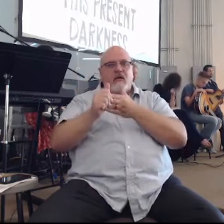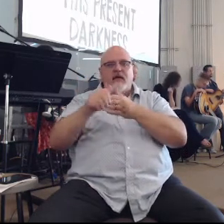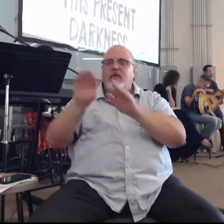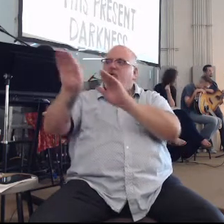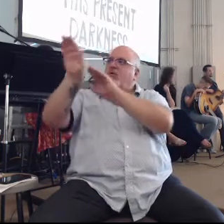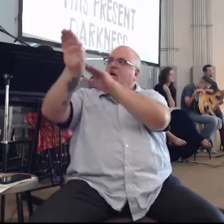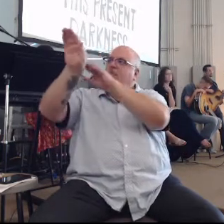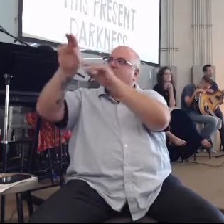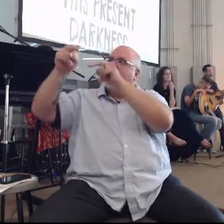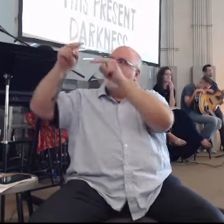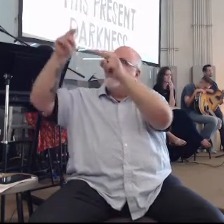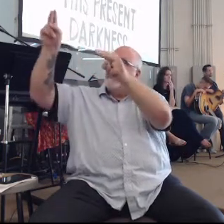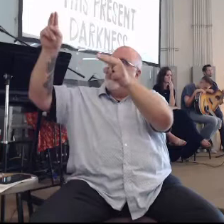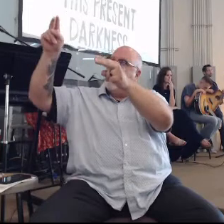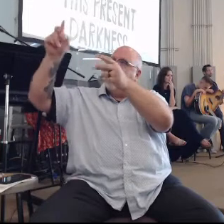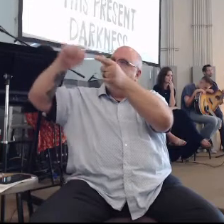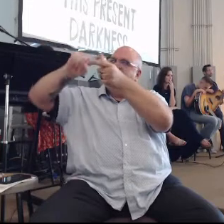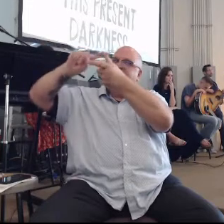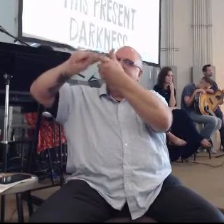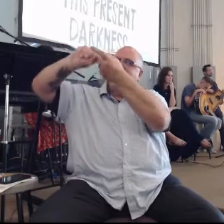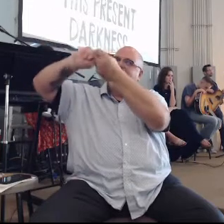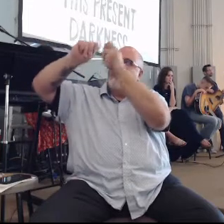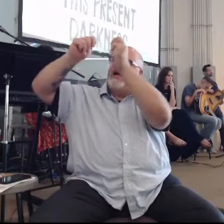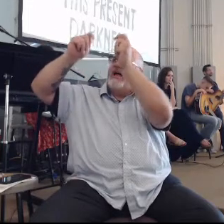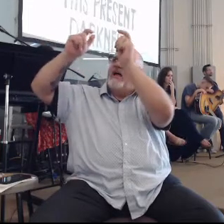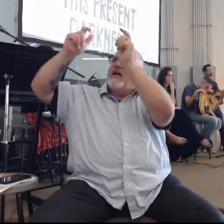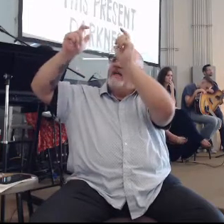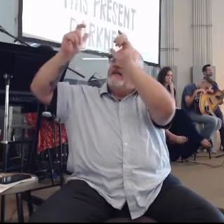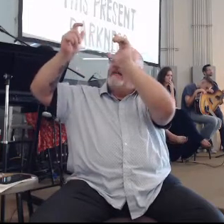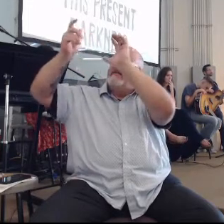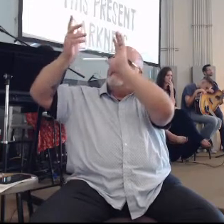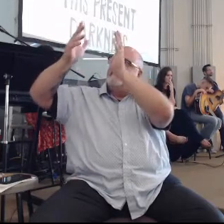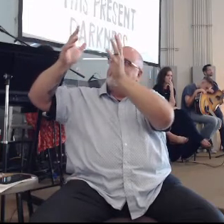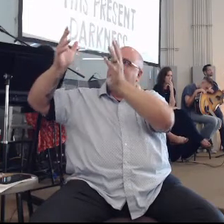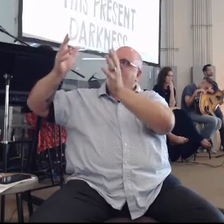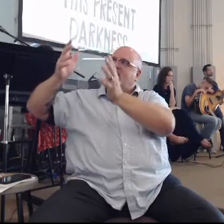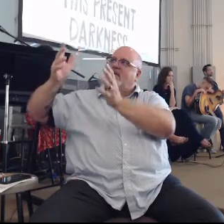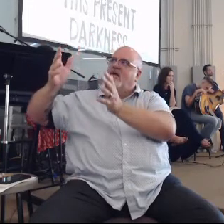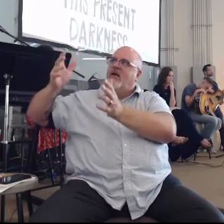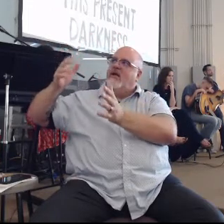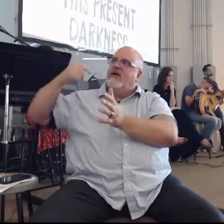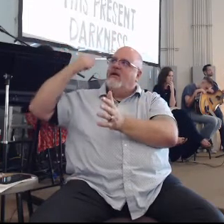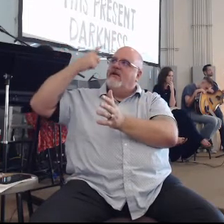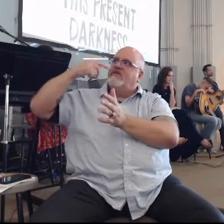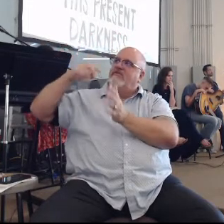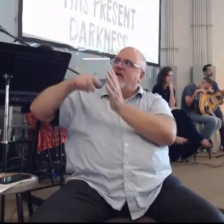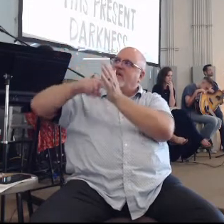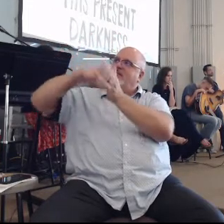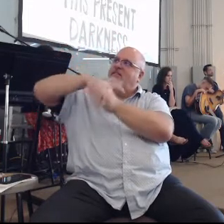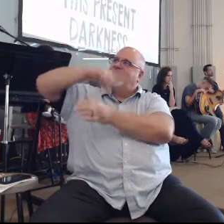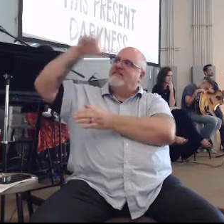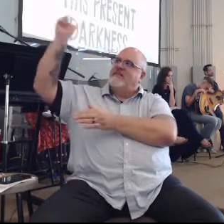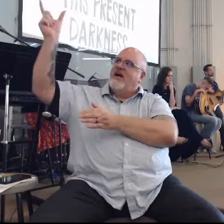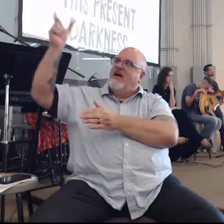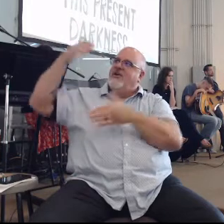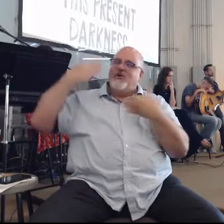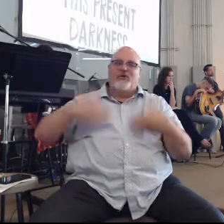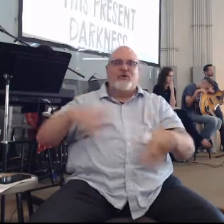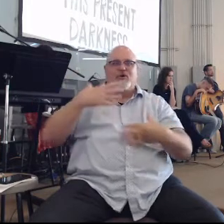themselves. And there he transfigured before them, his face shown like the sun, and his clothes became white